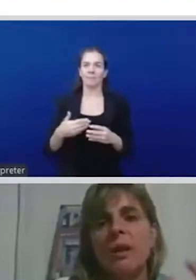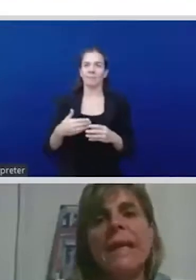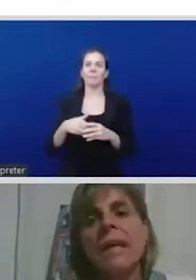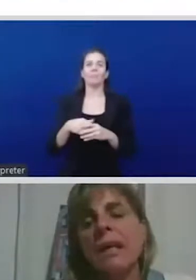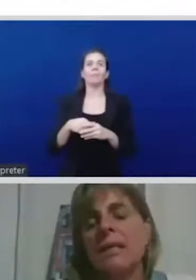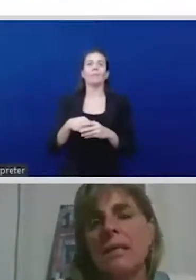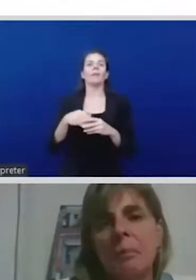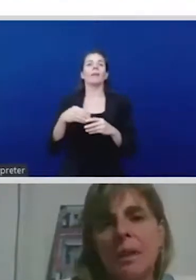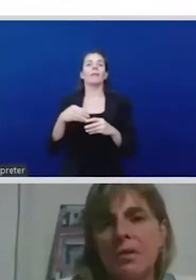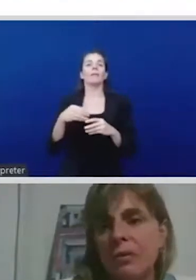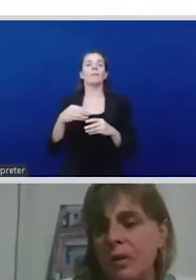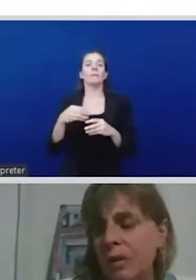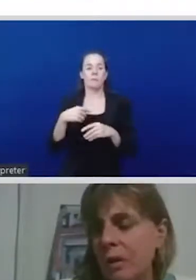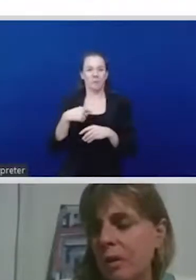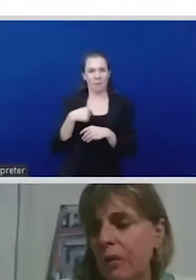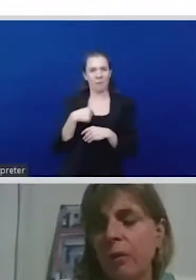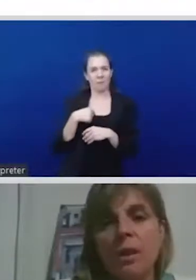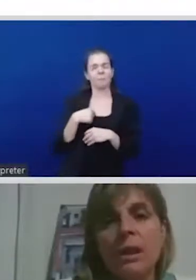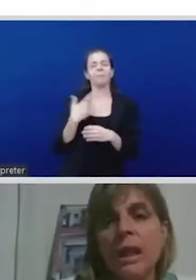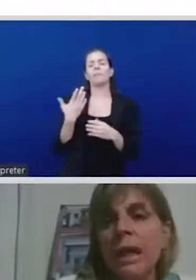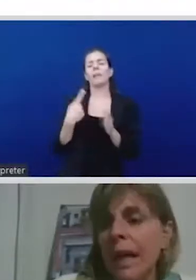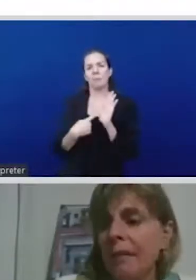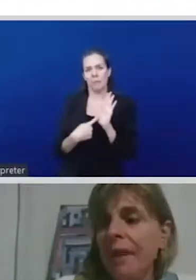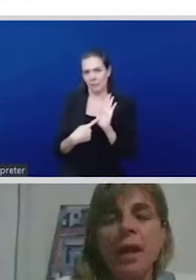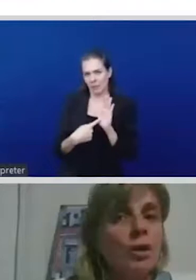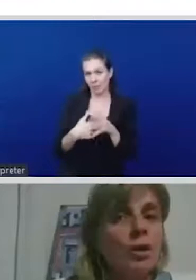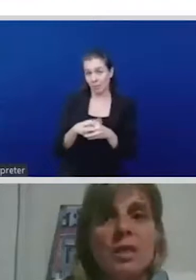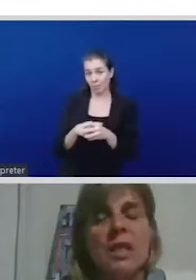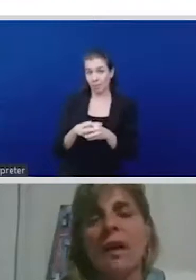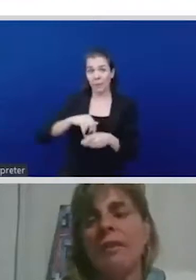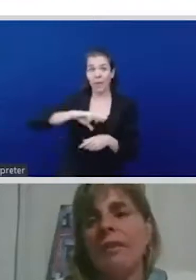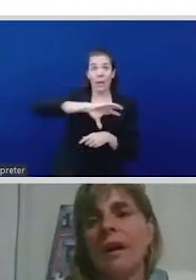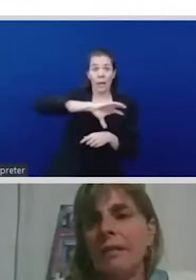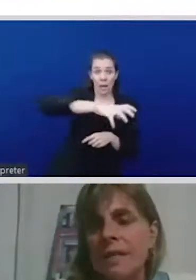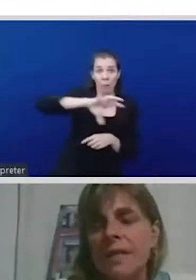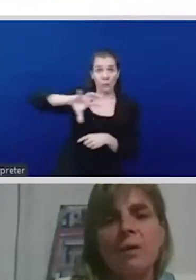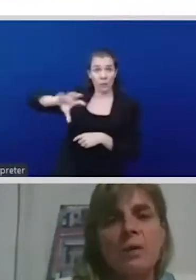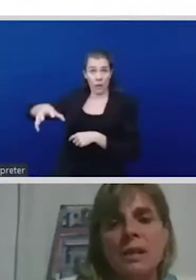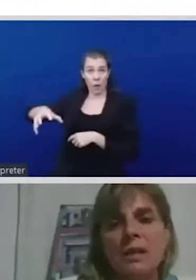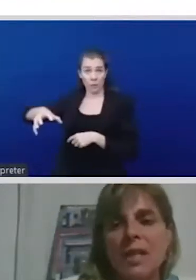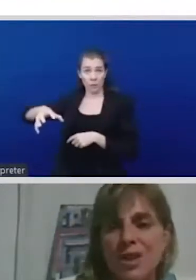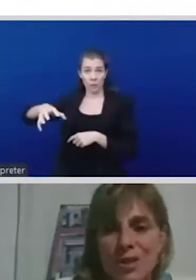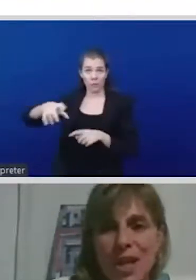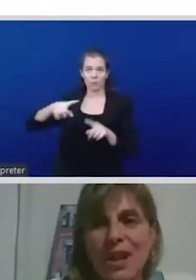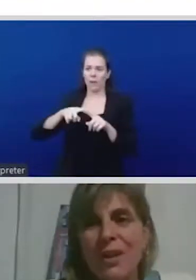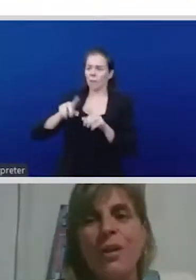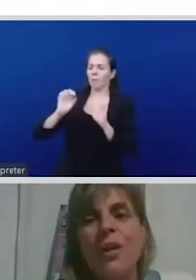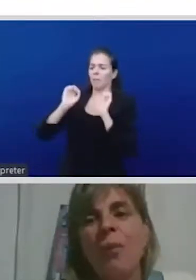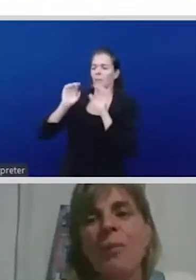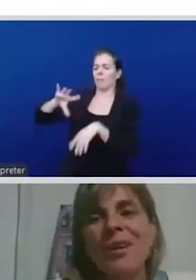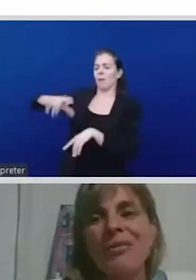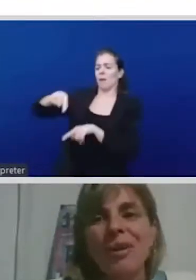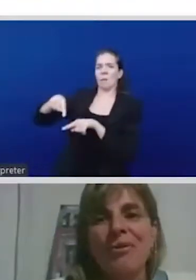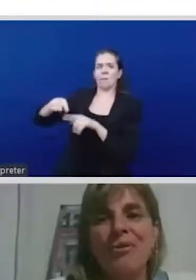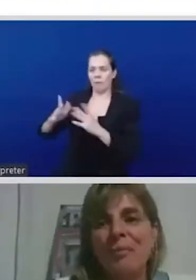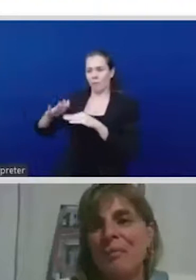illegal in some parts of the world and they are not sitting at these tables at these discussions I don't know how many